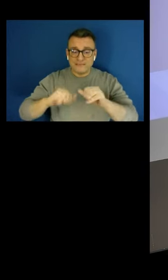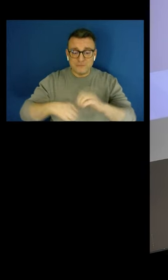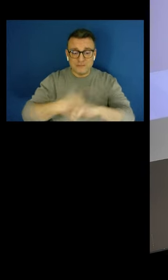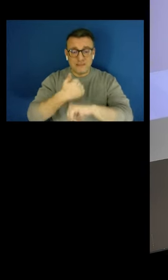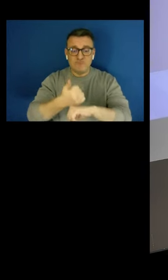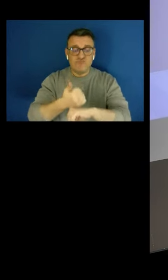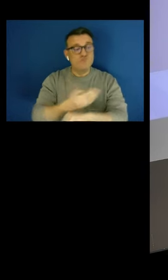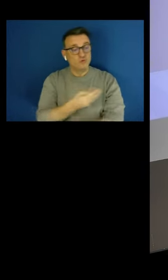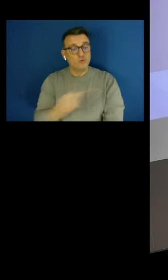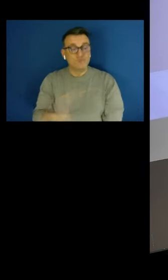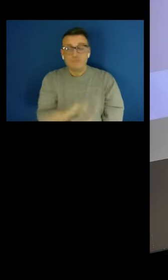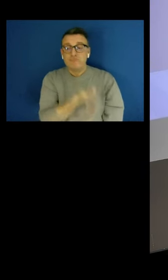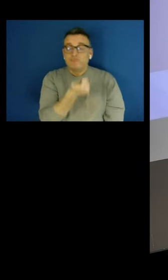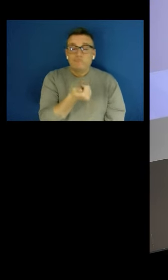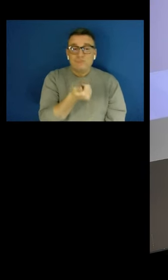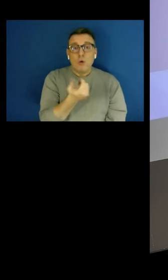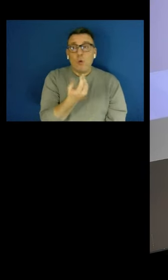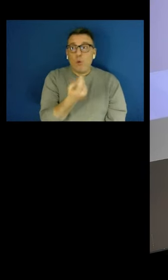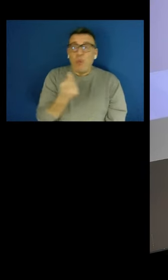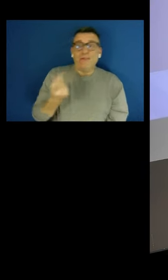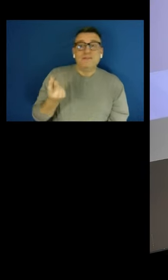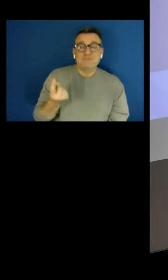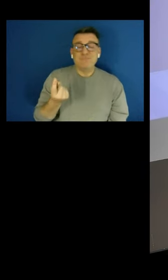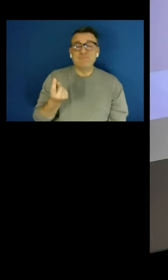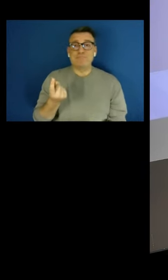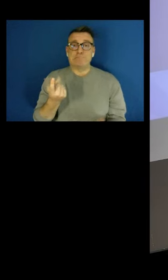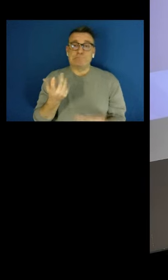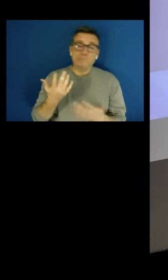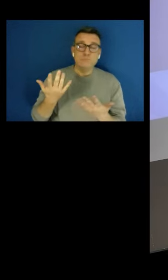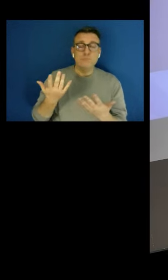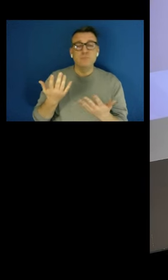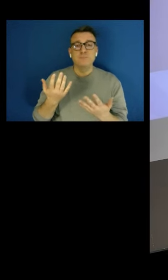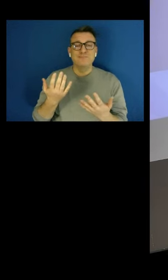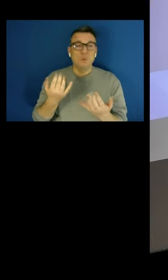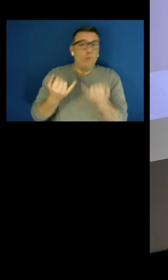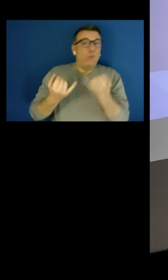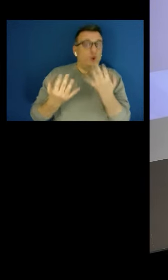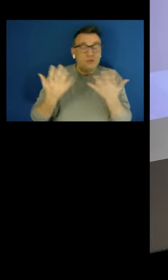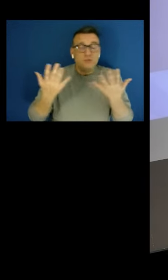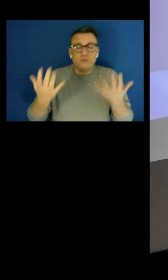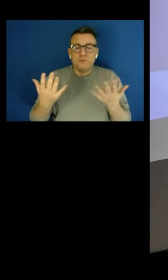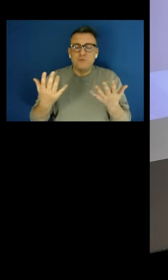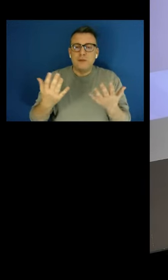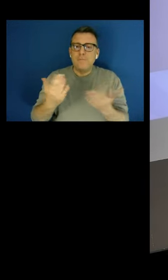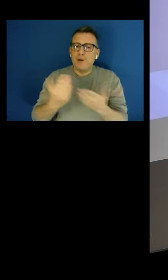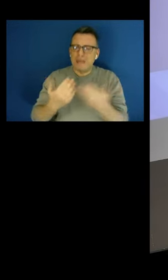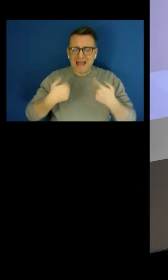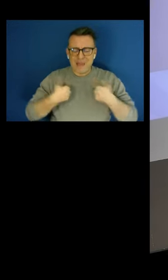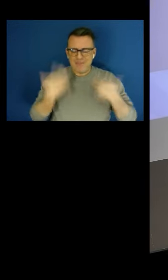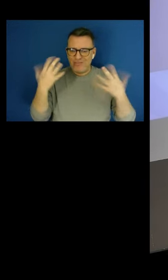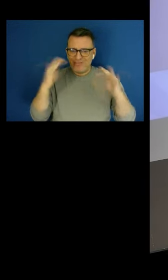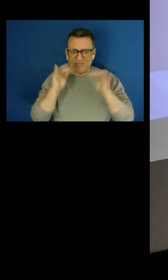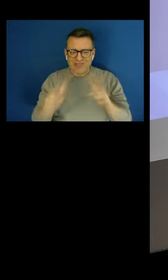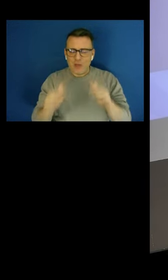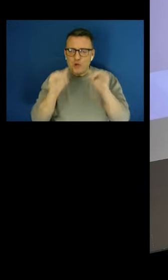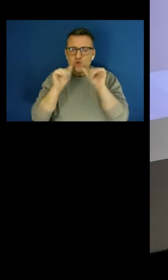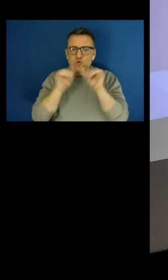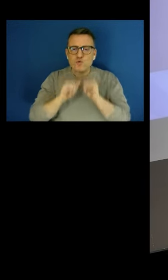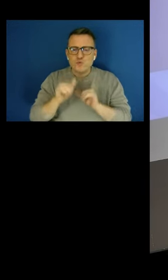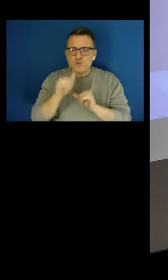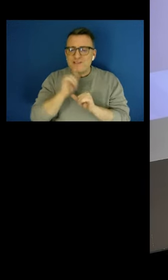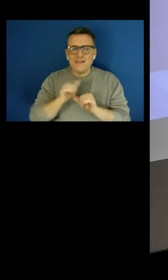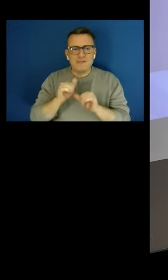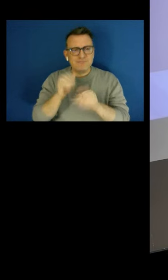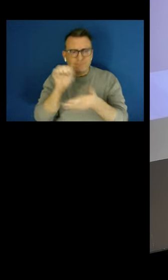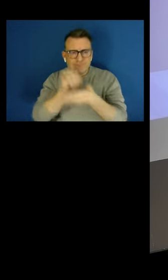of them less better throughout time but I have been on the ground using that kind of metric and using that kind of